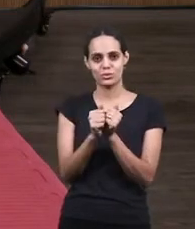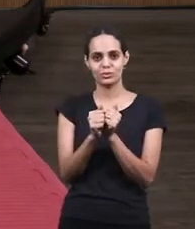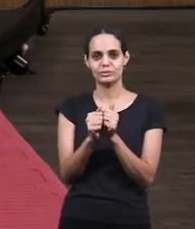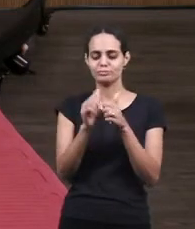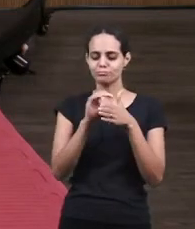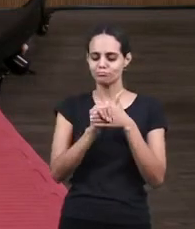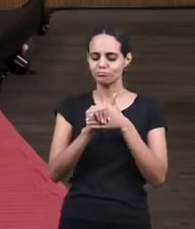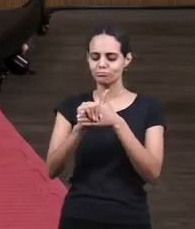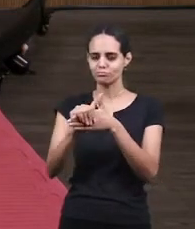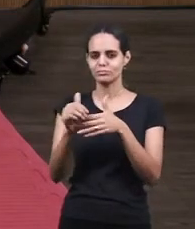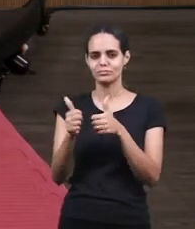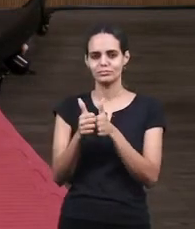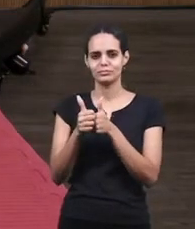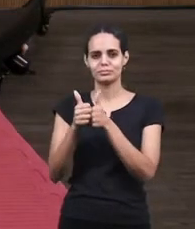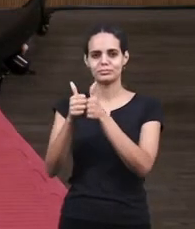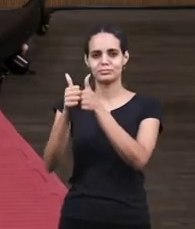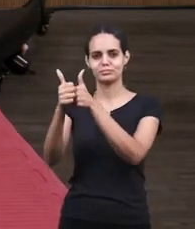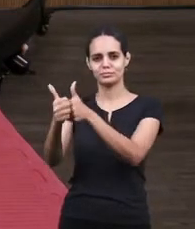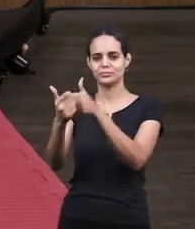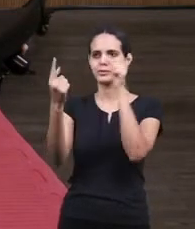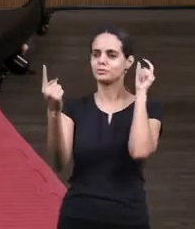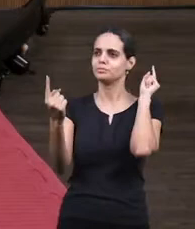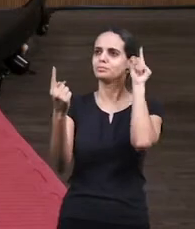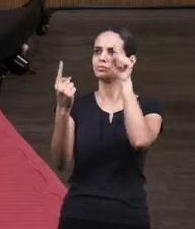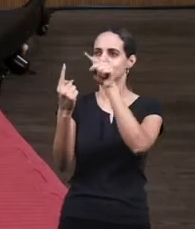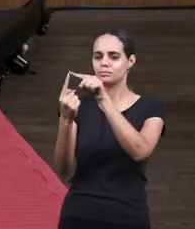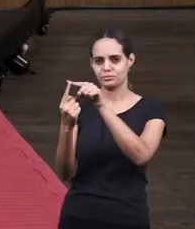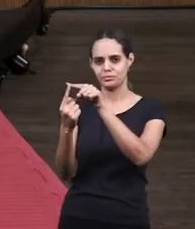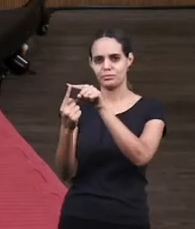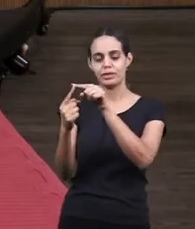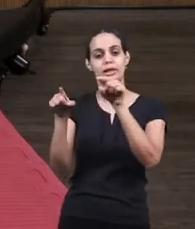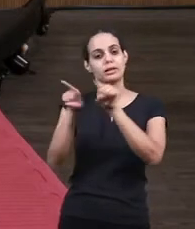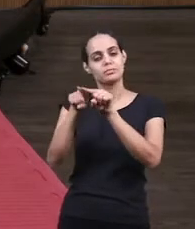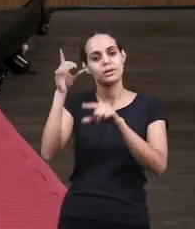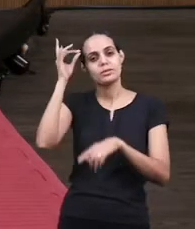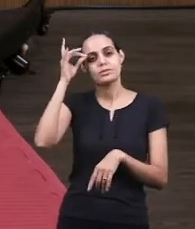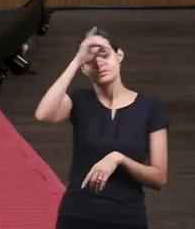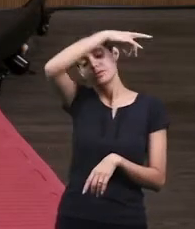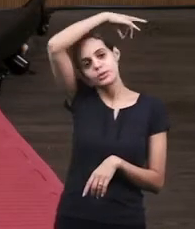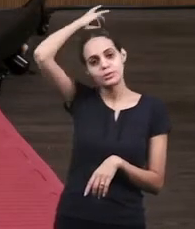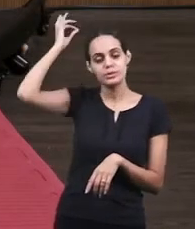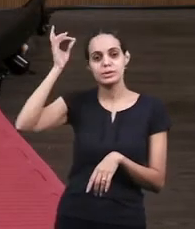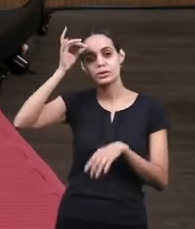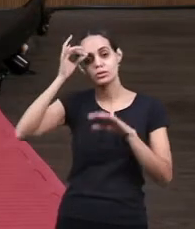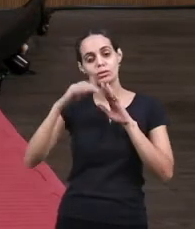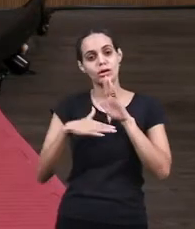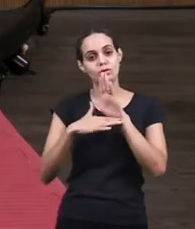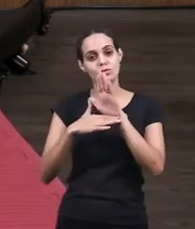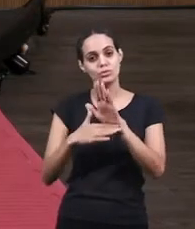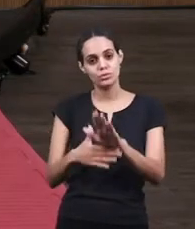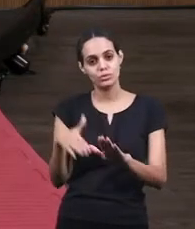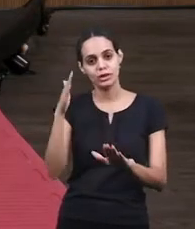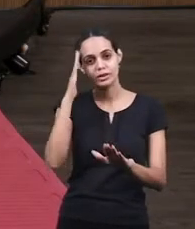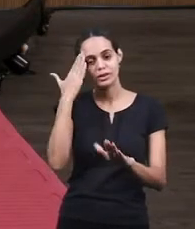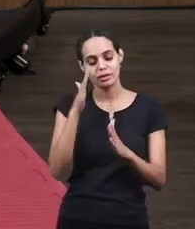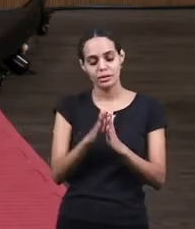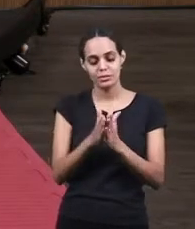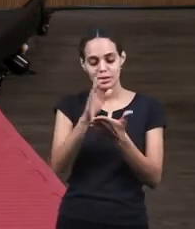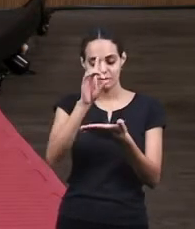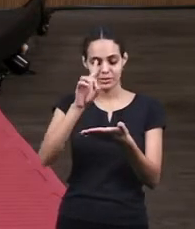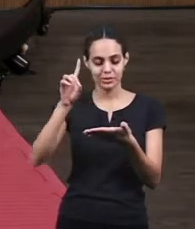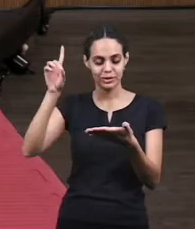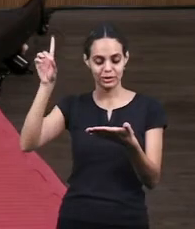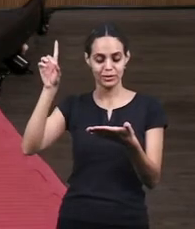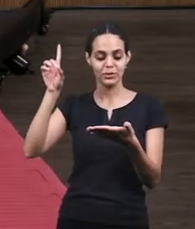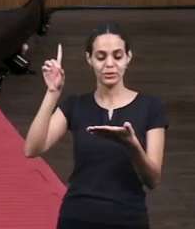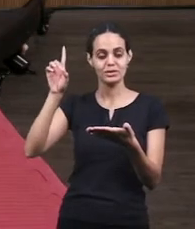of the holy spirit in the way of the lord helps us understand the word of god and that's what it means to be born of the water and the